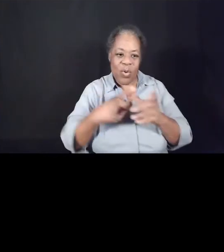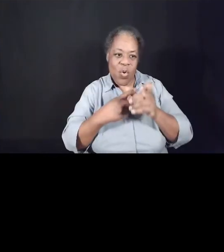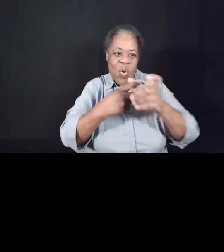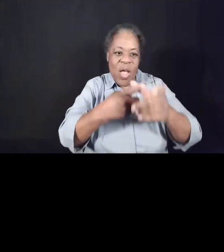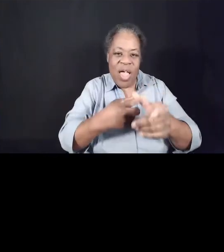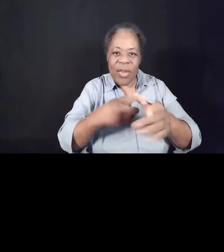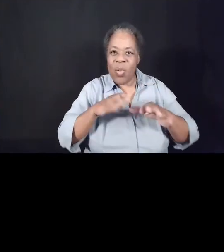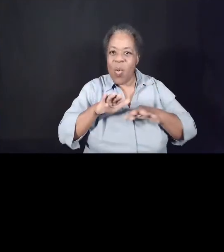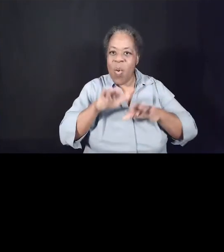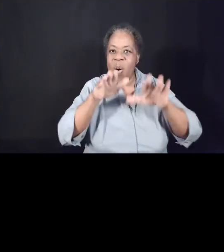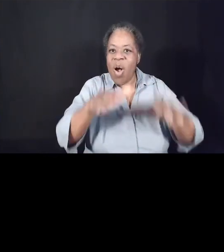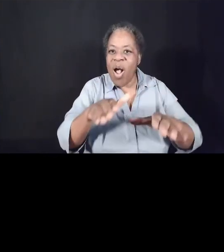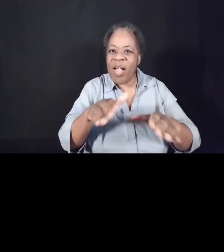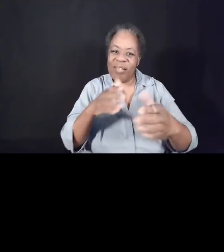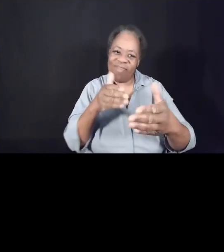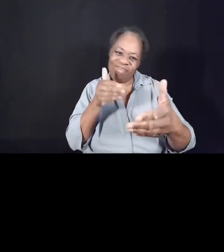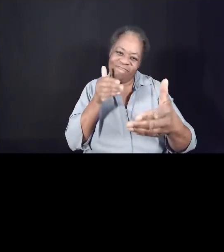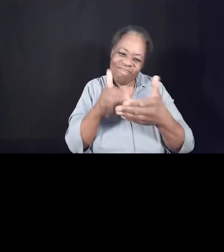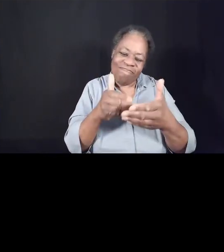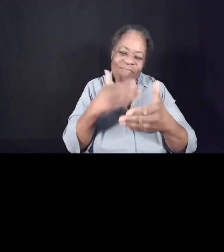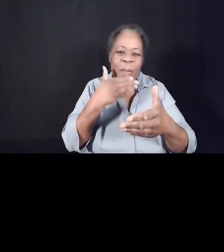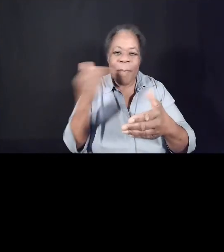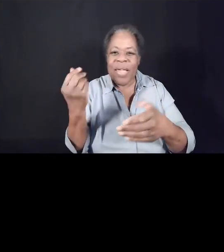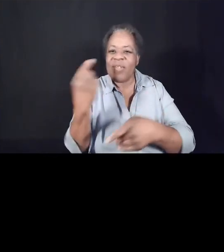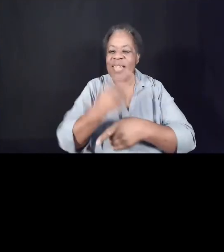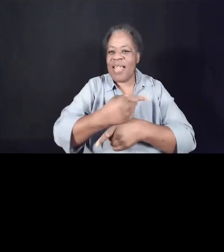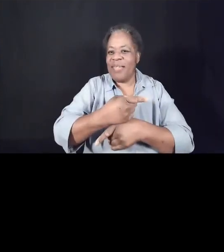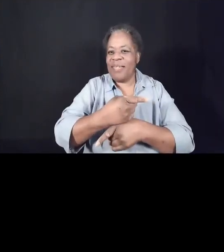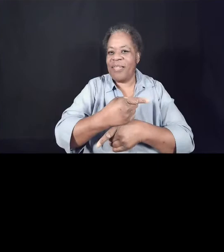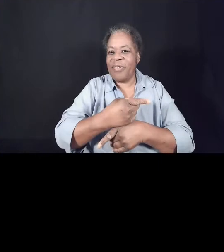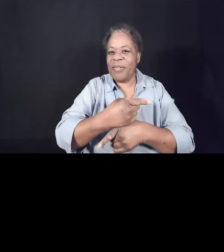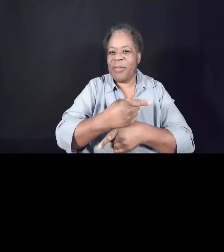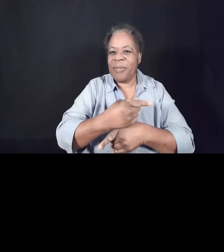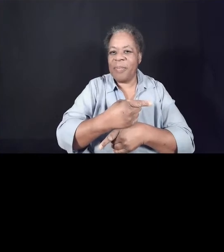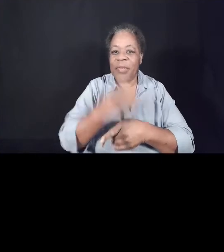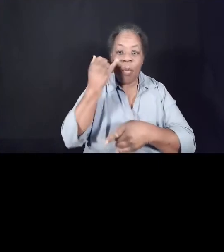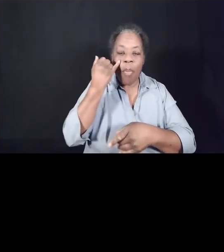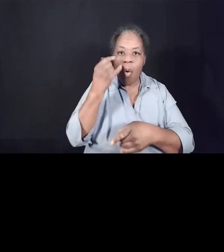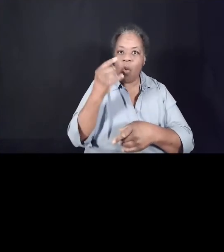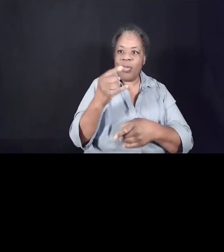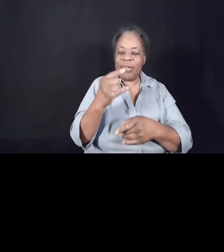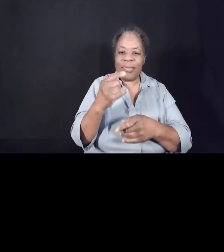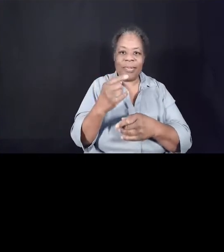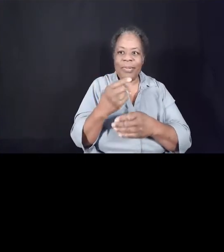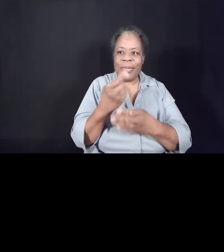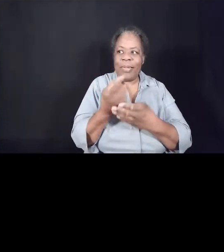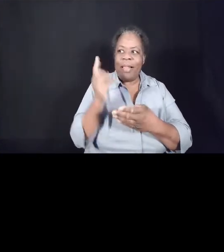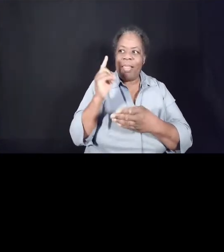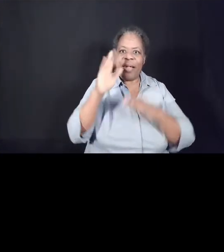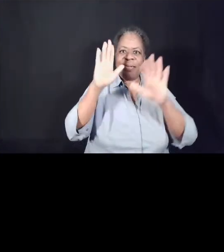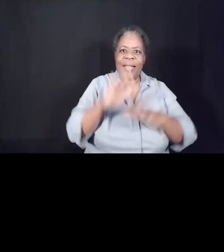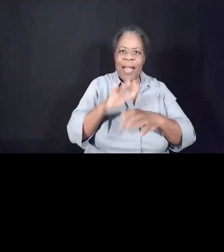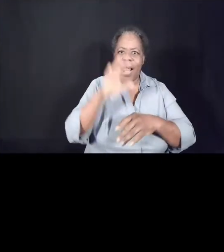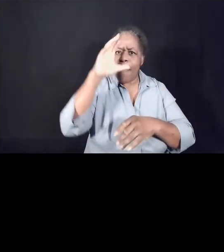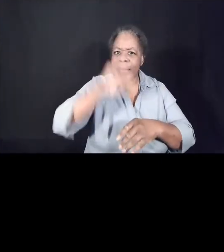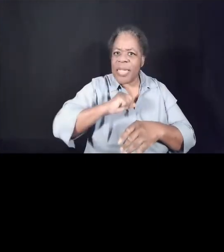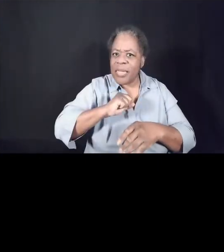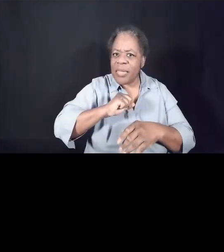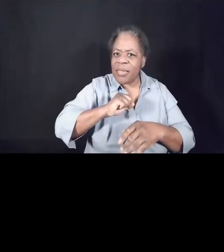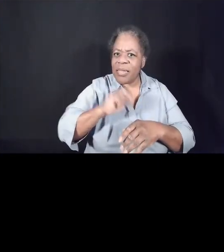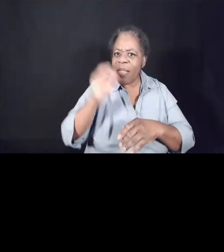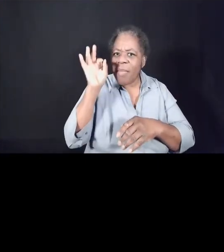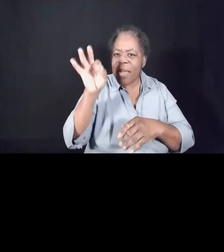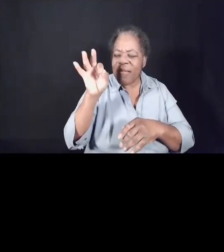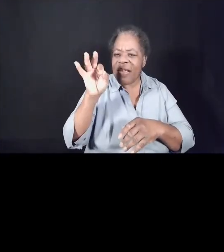direction of better days to come. Now, if you missed last Sunday's message, I really encourage you to go back and listen.